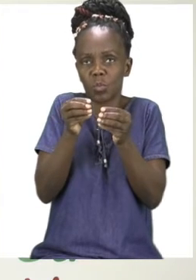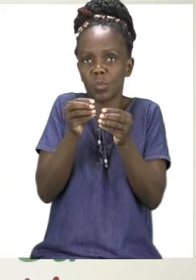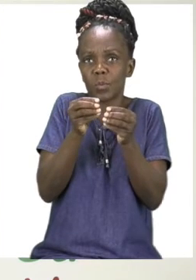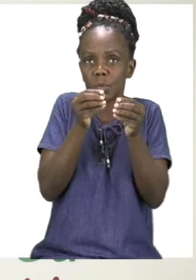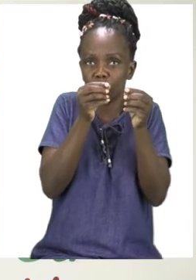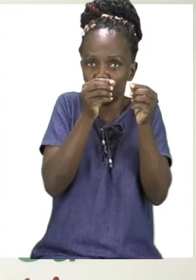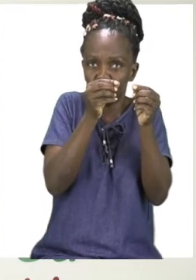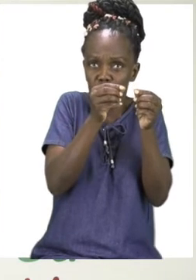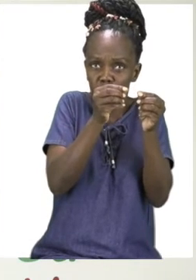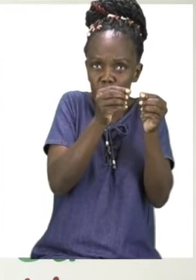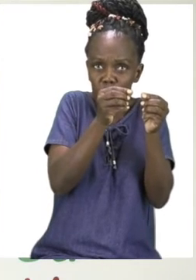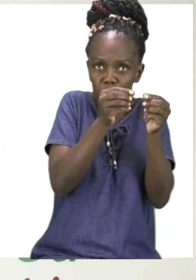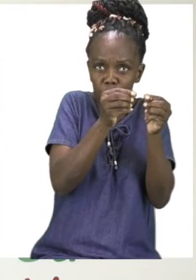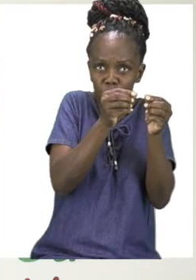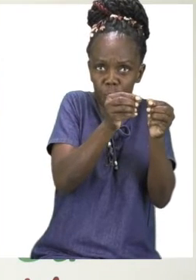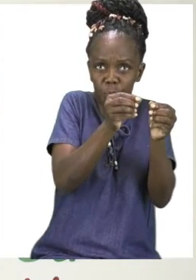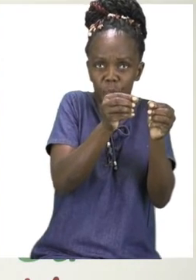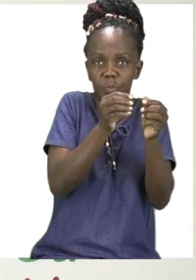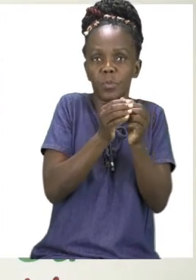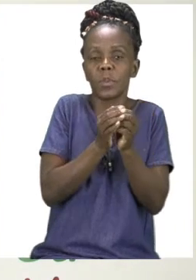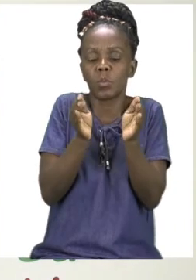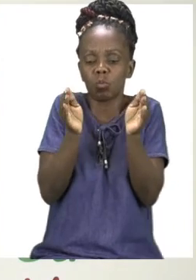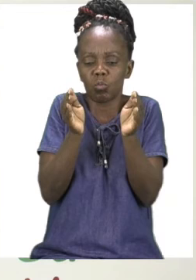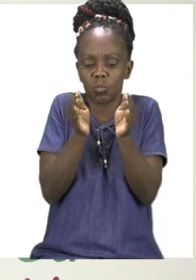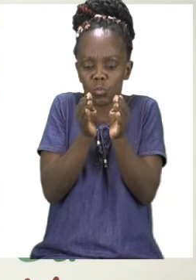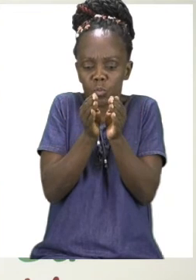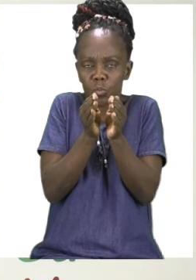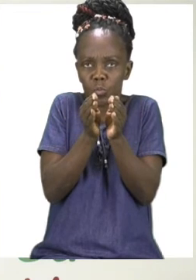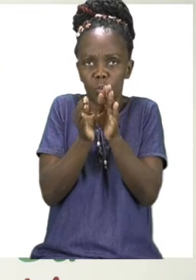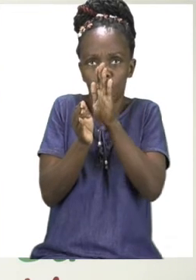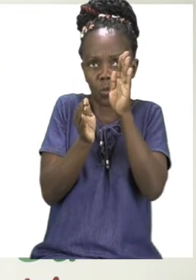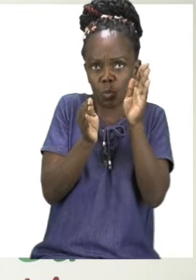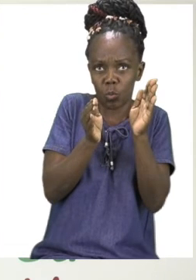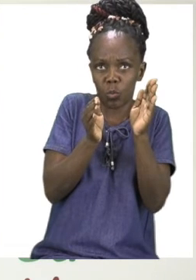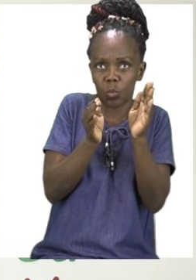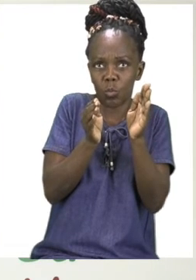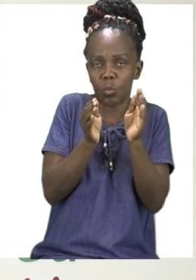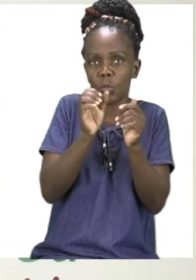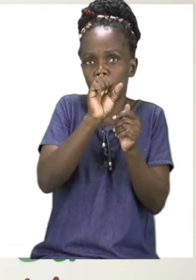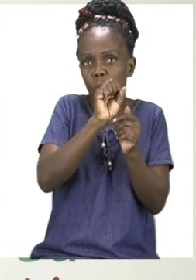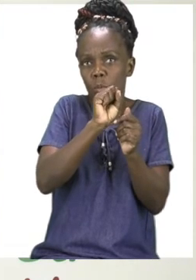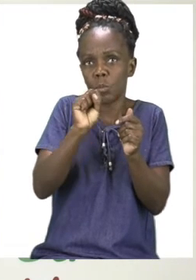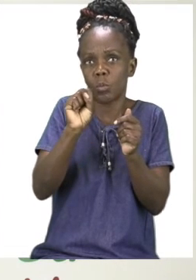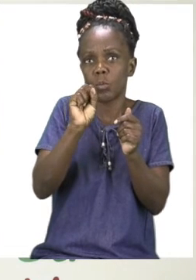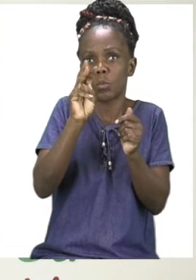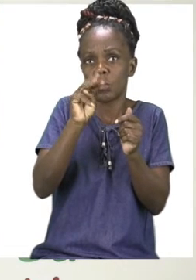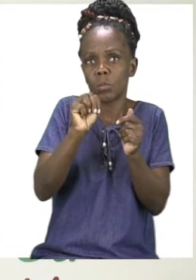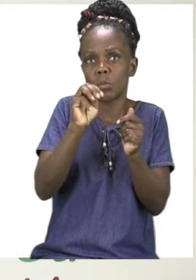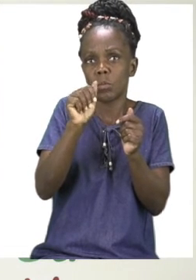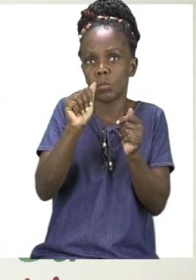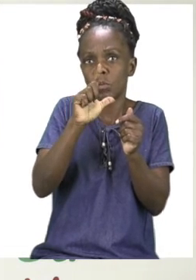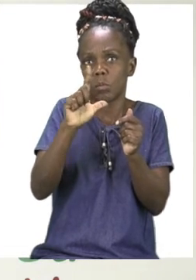boy and I am going to stick him on the side of small. Small. There he